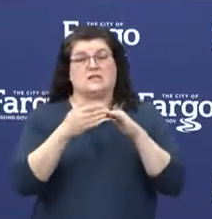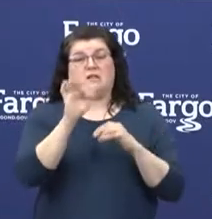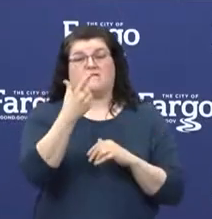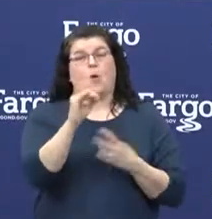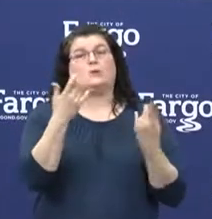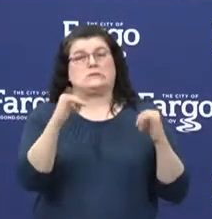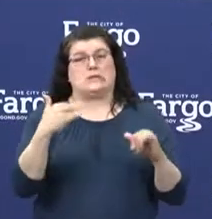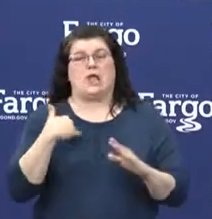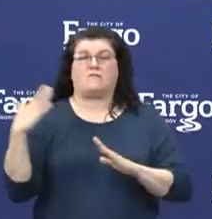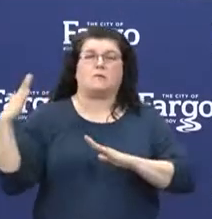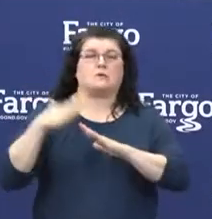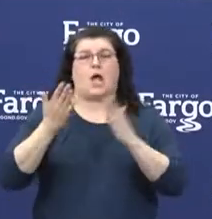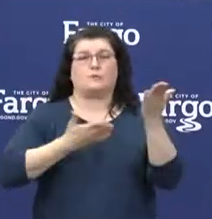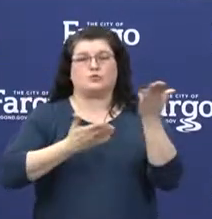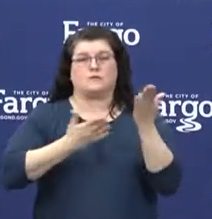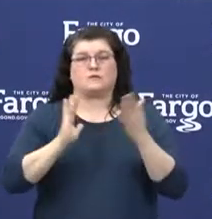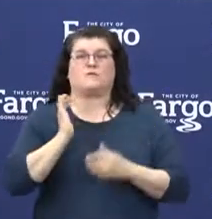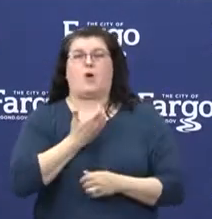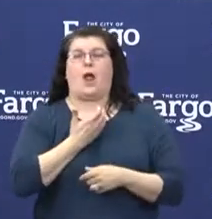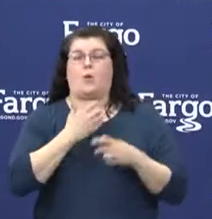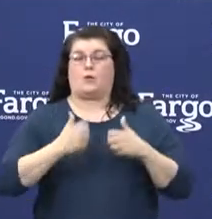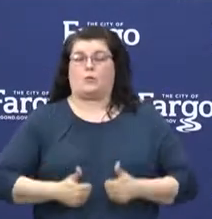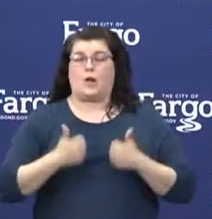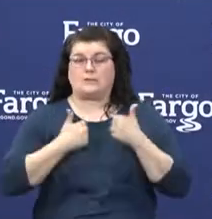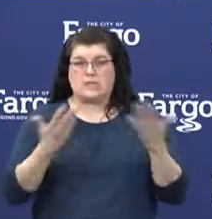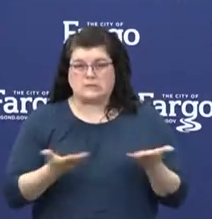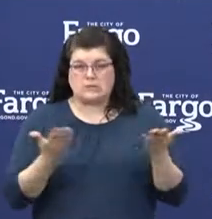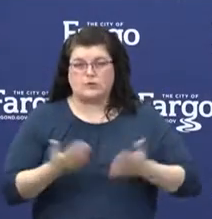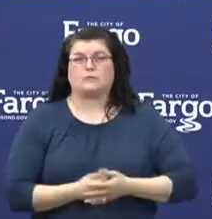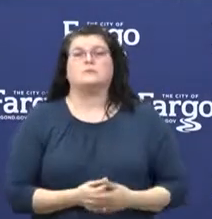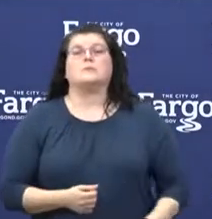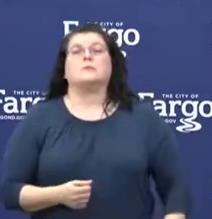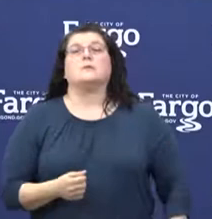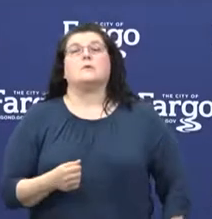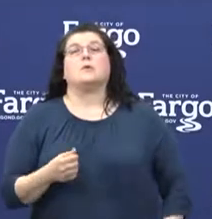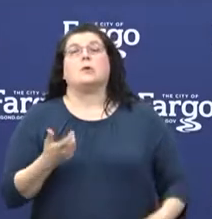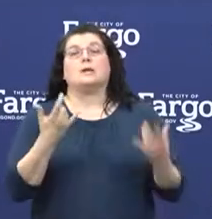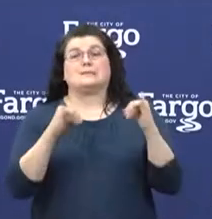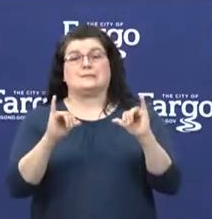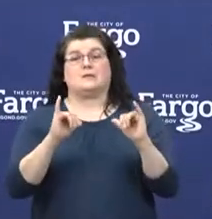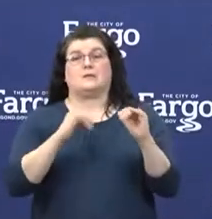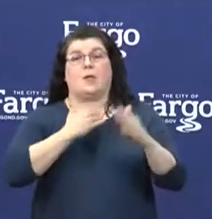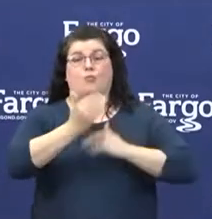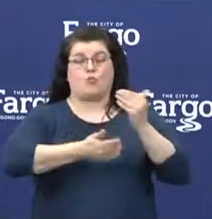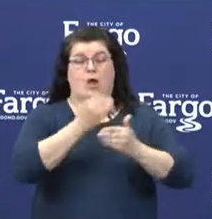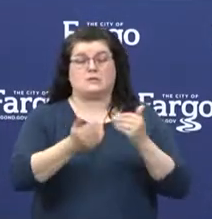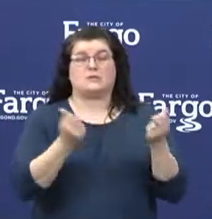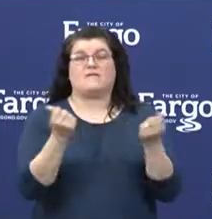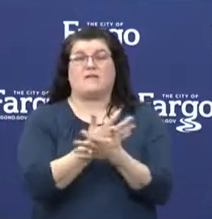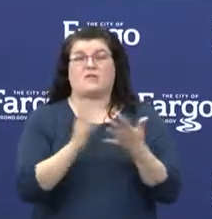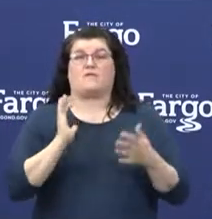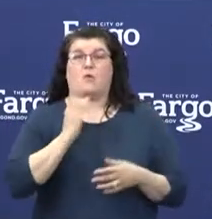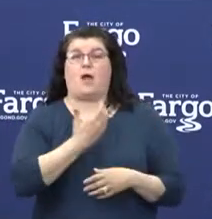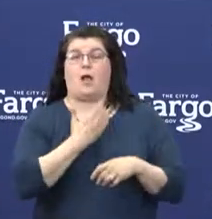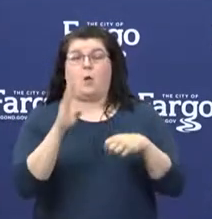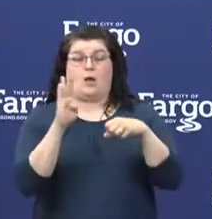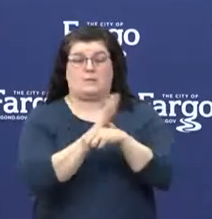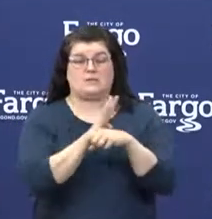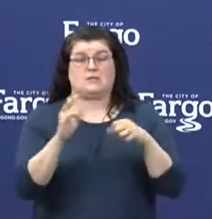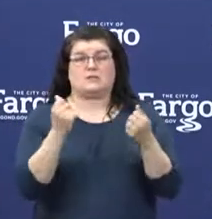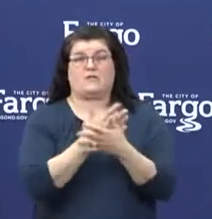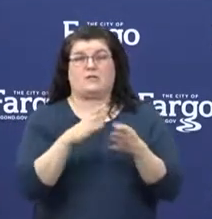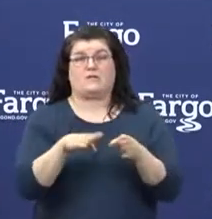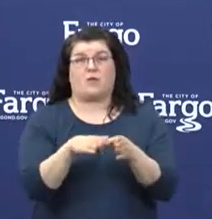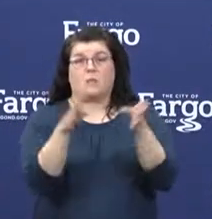services in our Metro residents. We are truly in the process of re-energizing our facilities to the public beginning